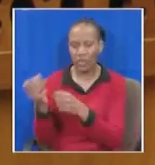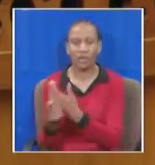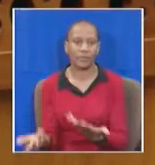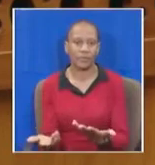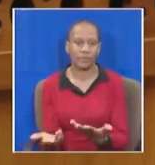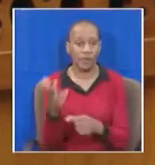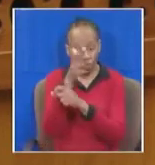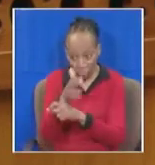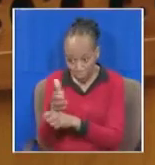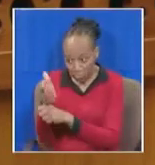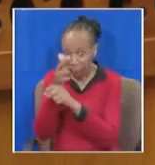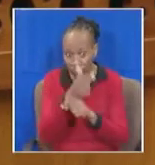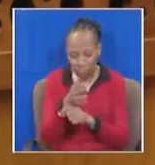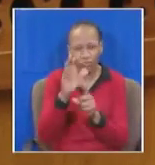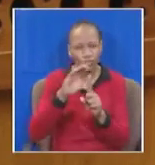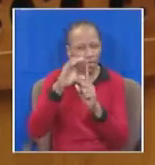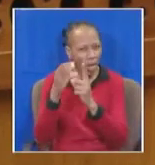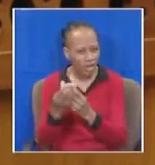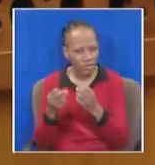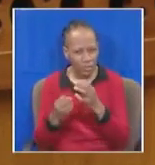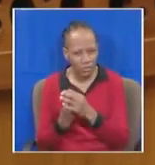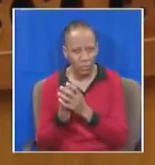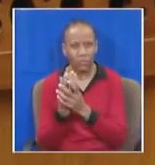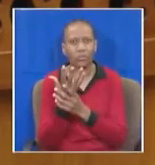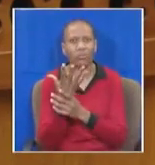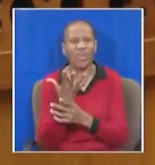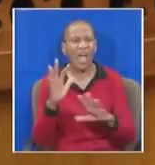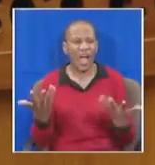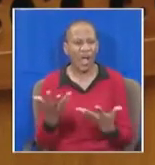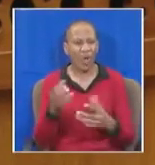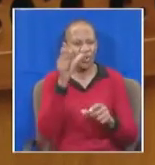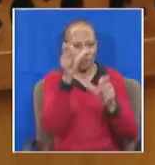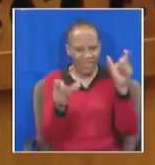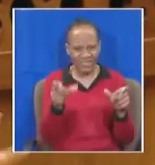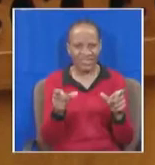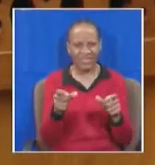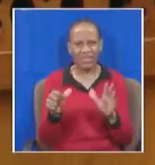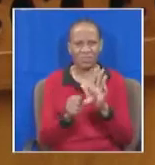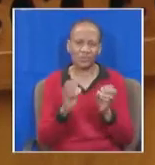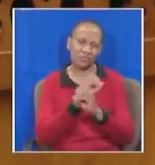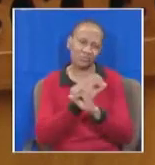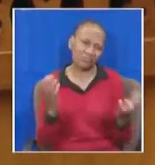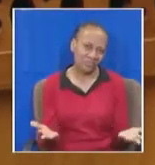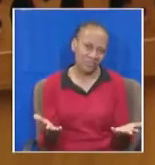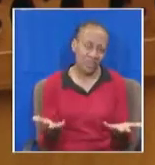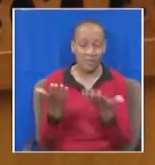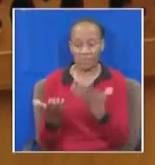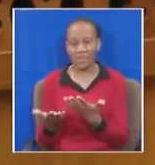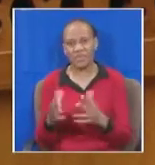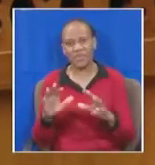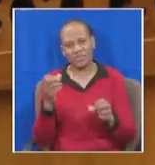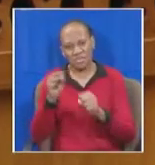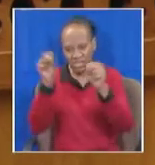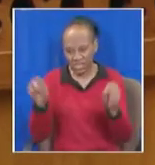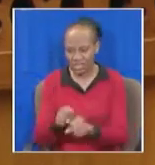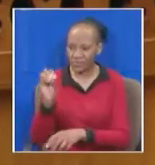sends out a culture-shaping message about the value of human beings. Some in society may have established internal value systems